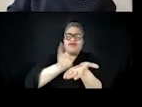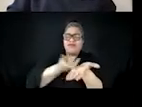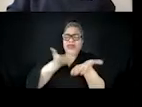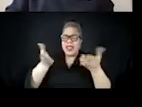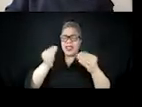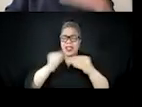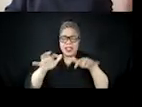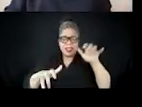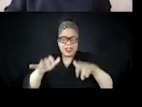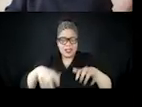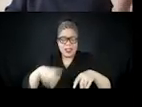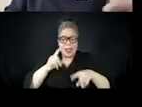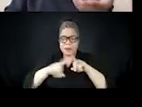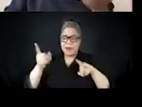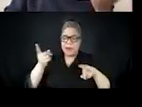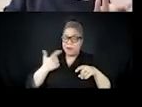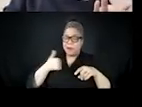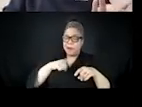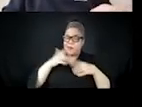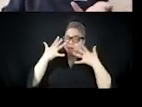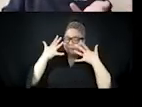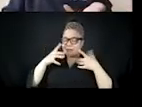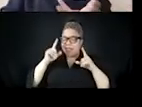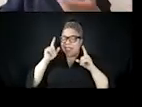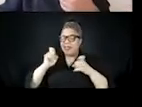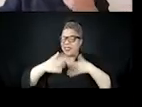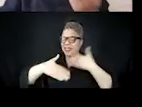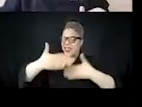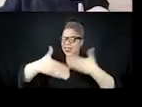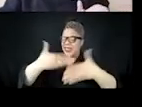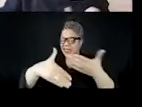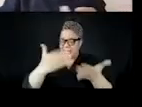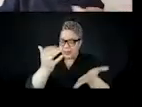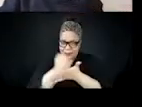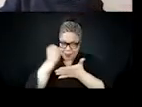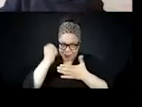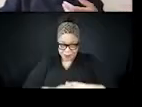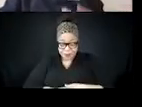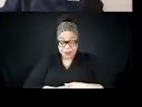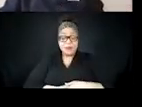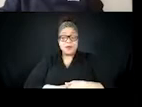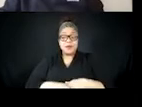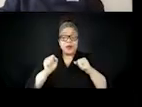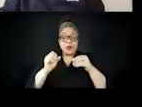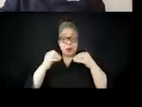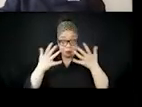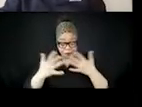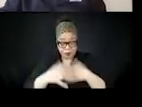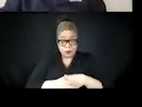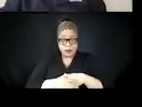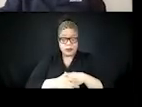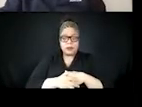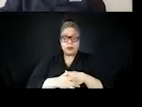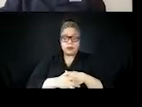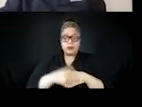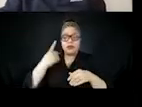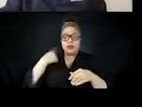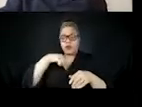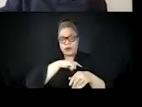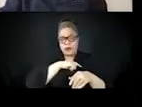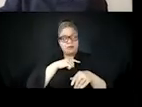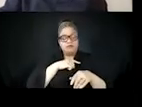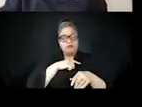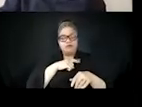so, all right. So we're going to dig right into the meat of the content today, which is a presentation on misinformation, disinformation, and specifically